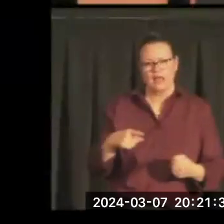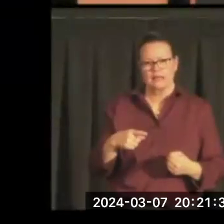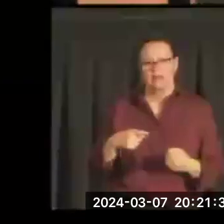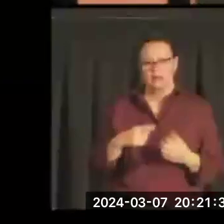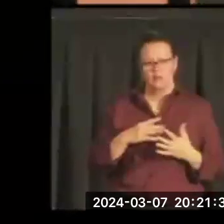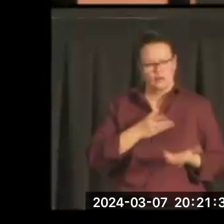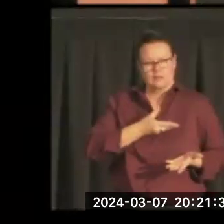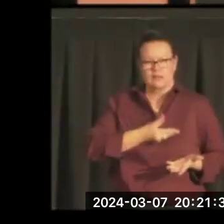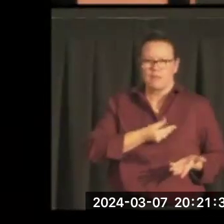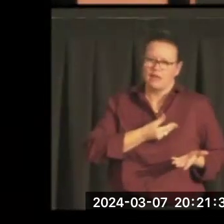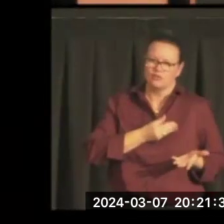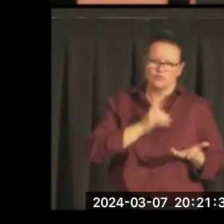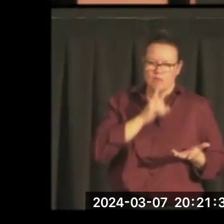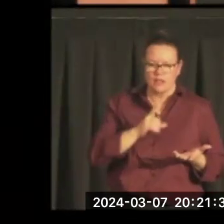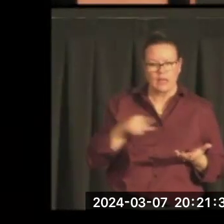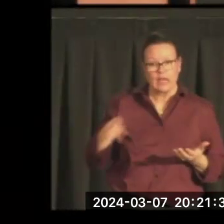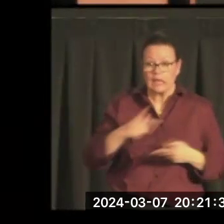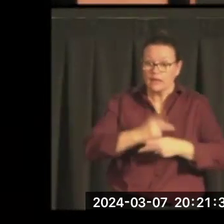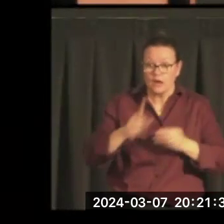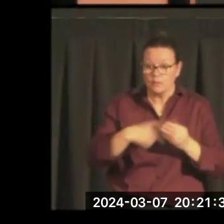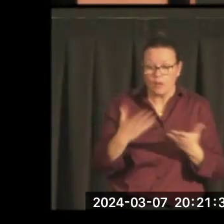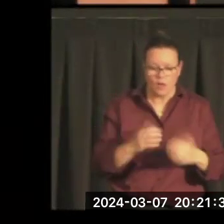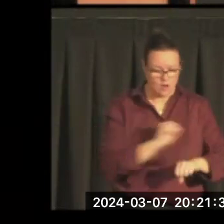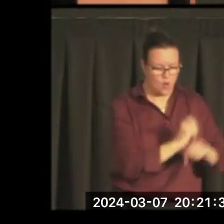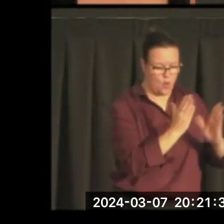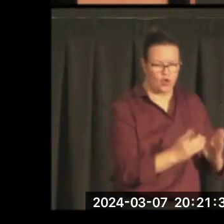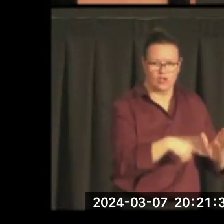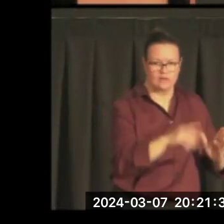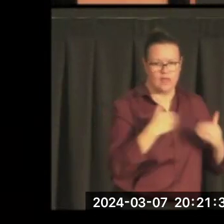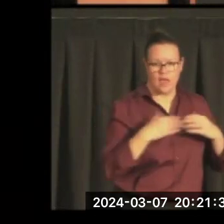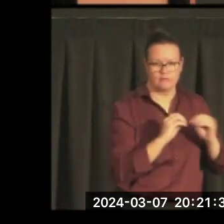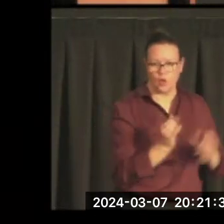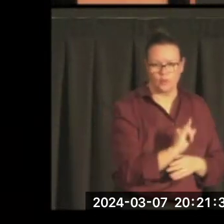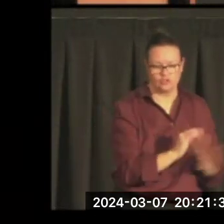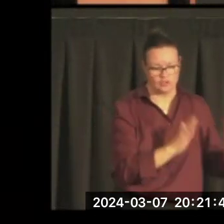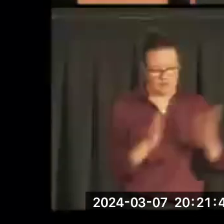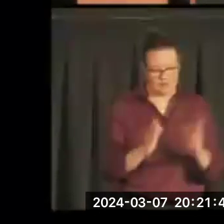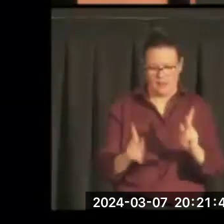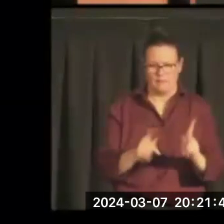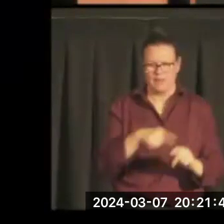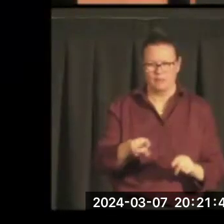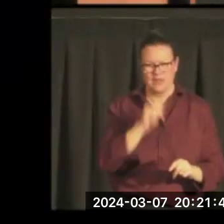the point that he cared about workers without insurance. Compassionate for those who suffered from discrimination.